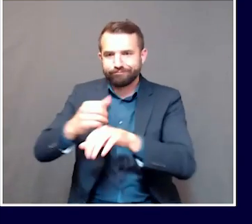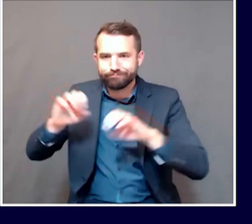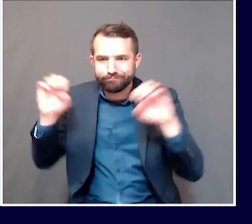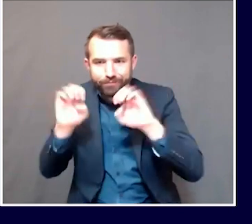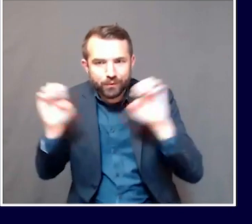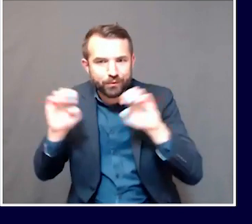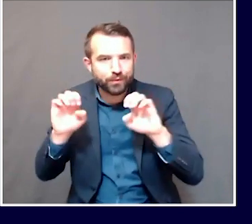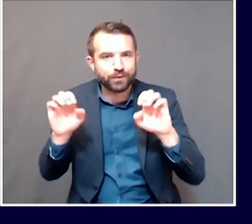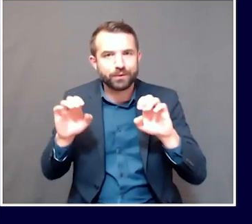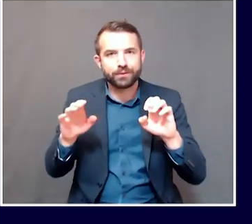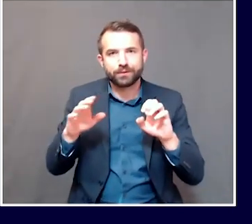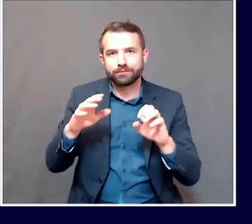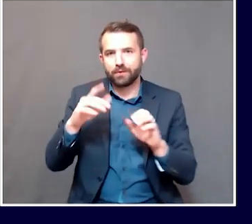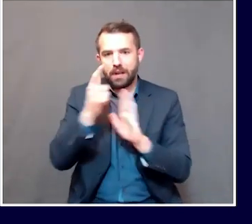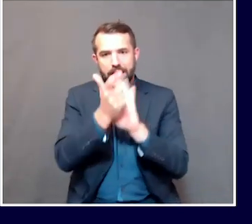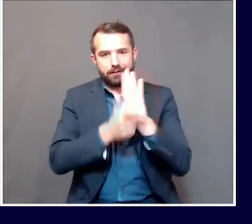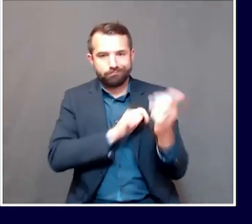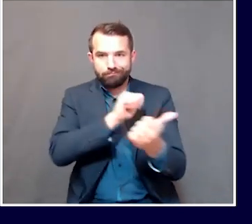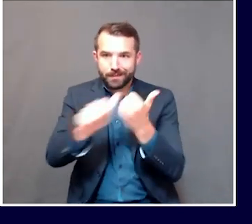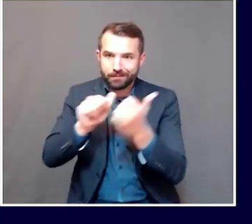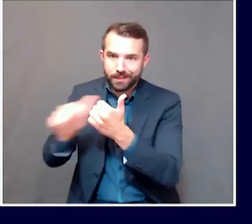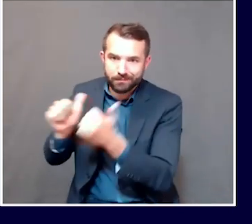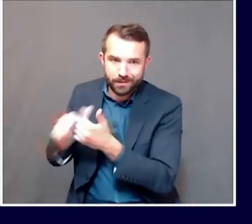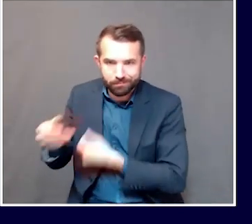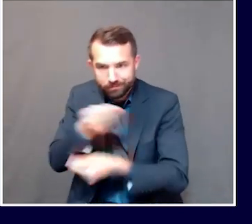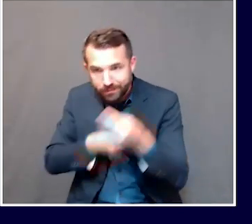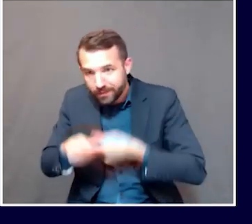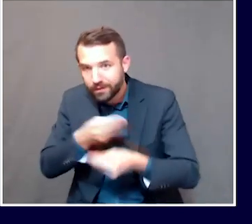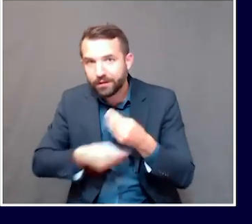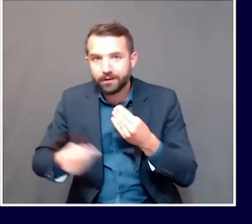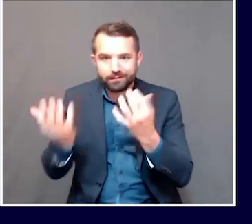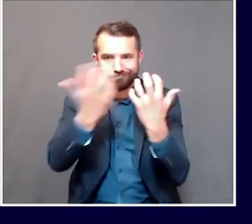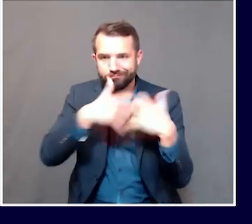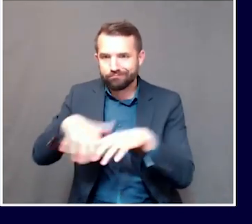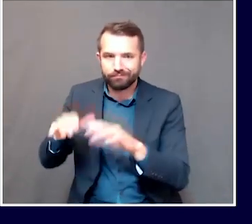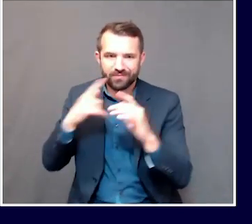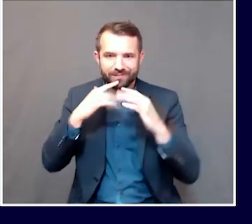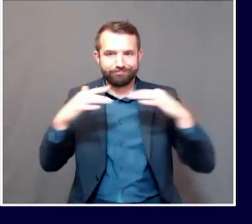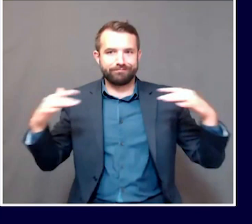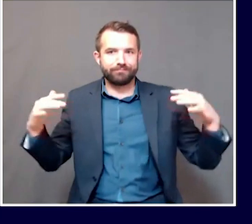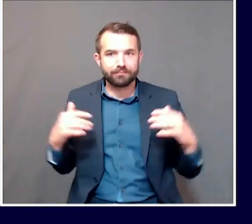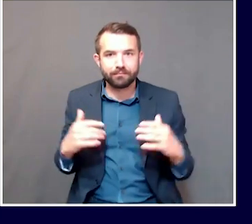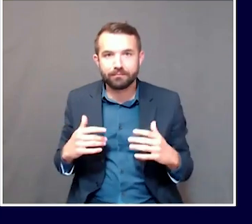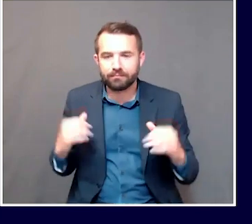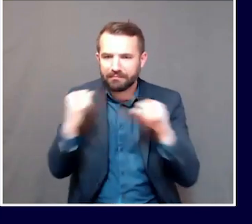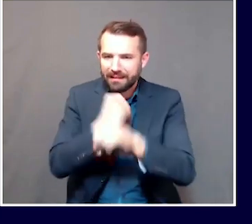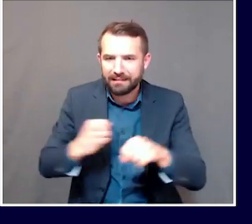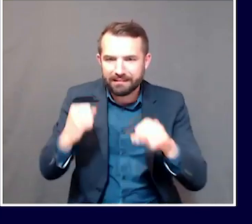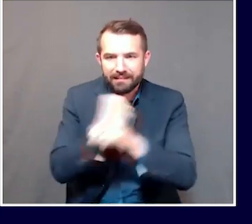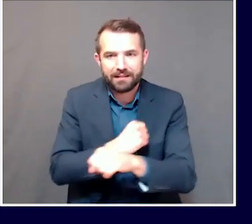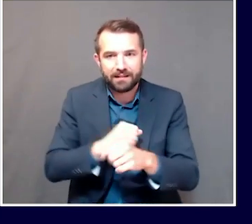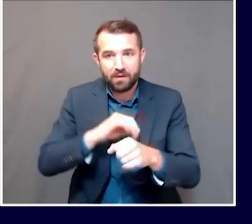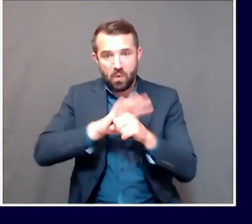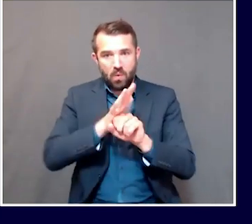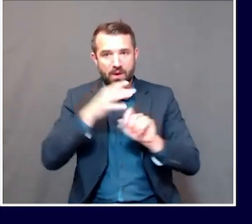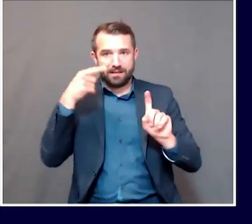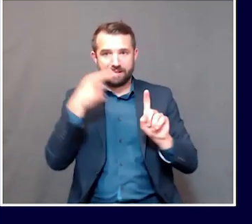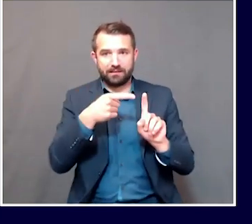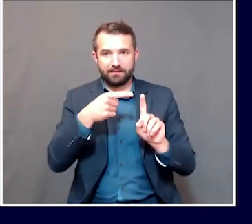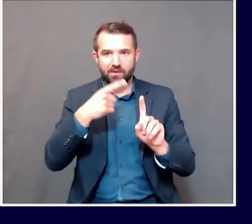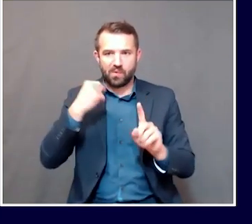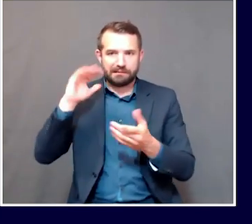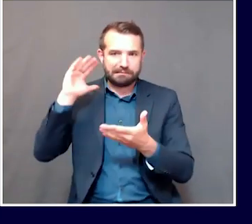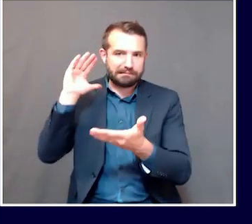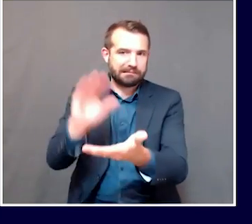budget, and gave us the tools that we needed to fight this pandemic. And I'm pleased to interpret these most